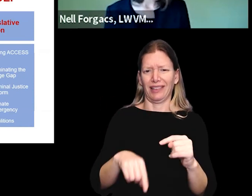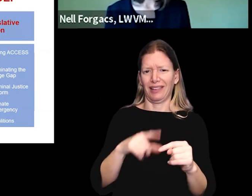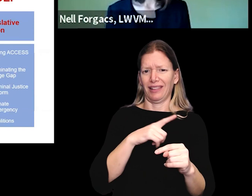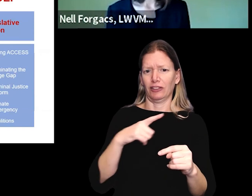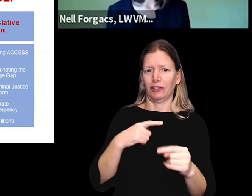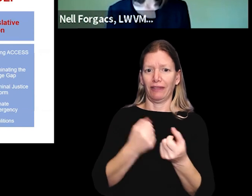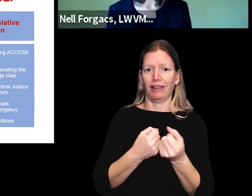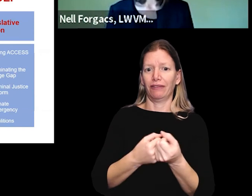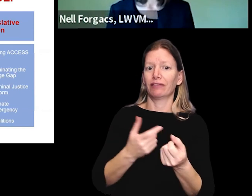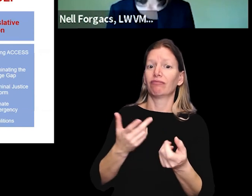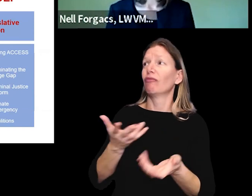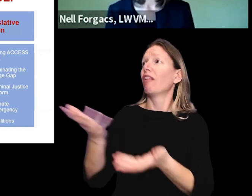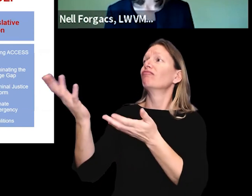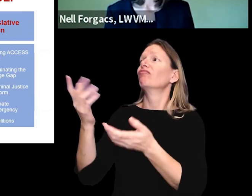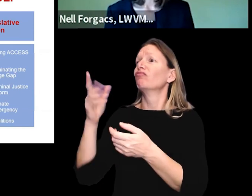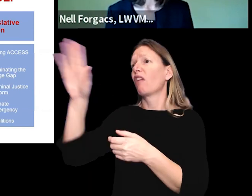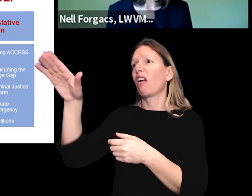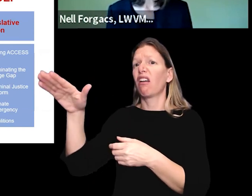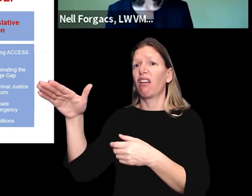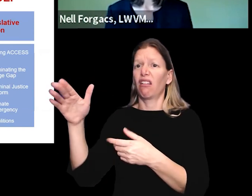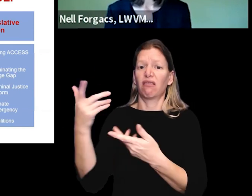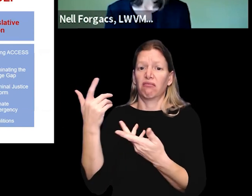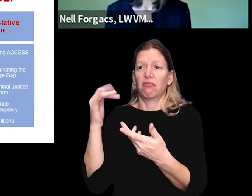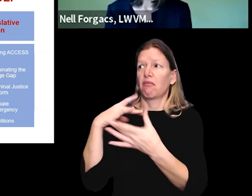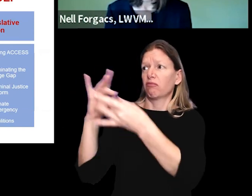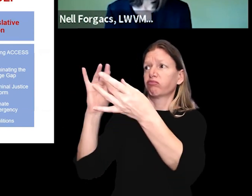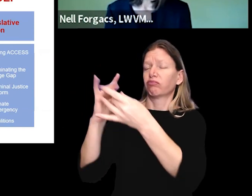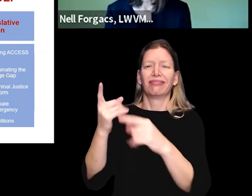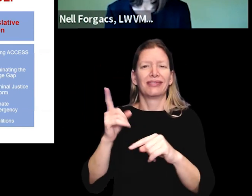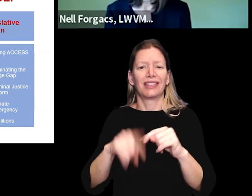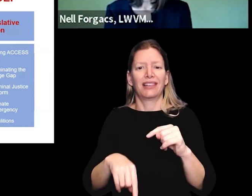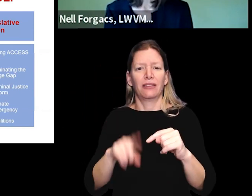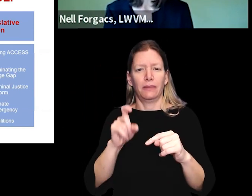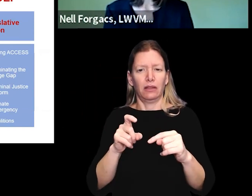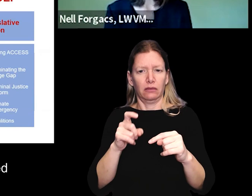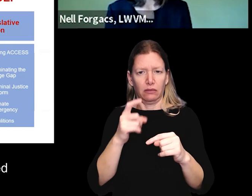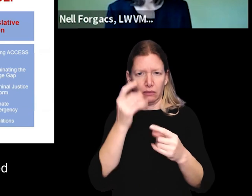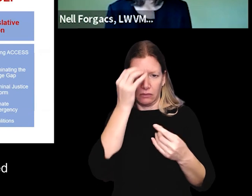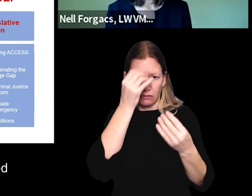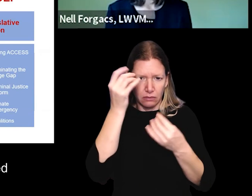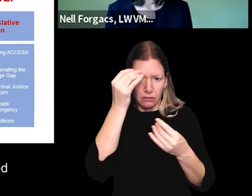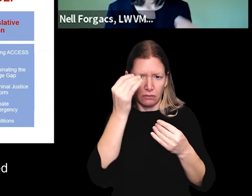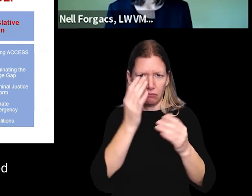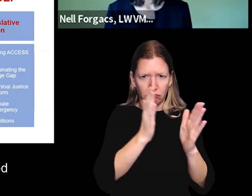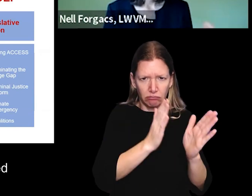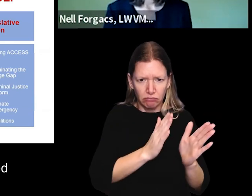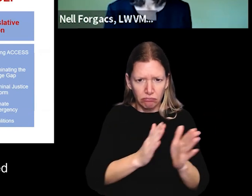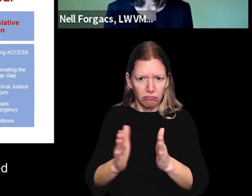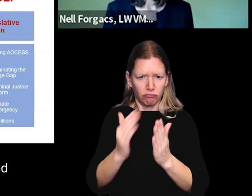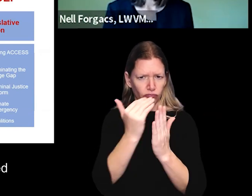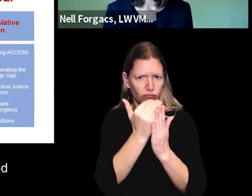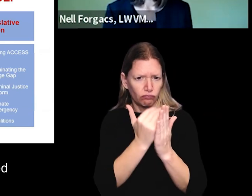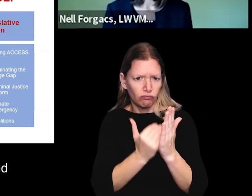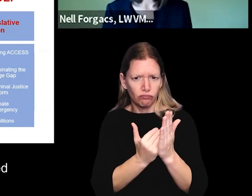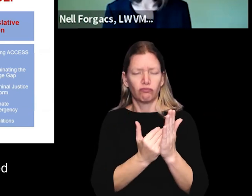legislative advocacy on an issue for which we do not have a position, so we need that thoughtfully